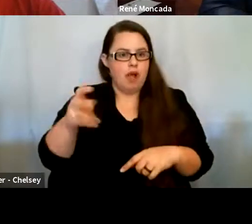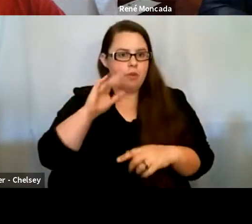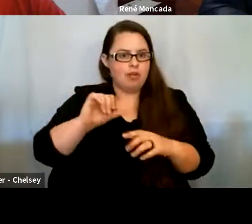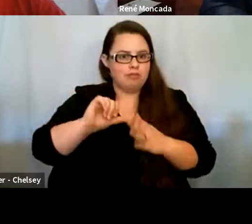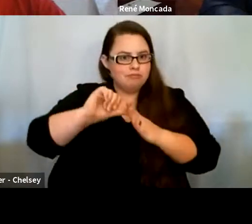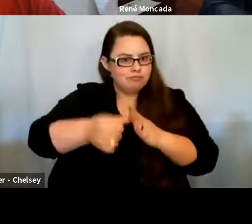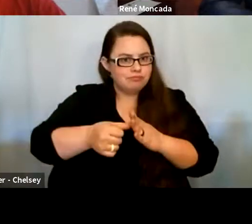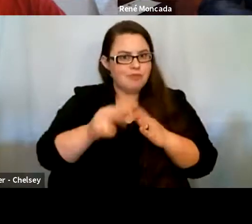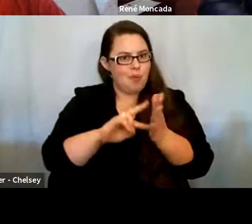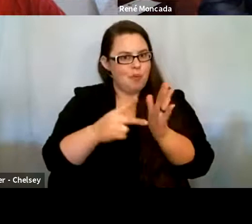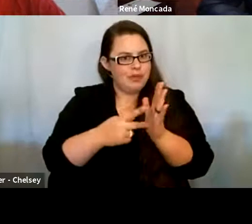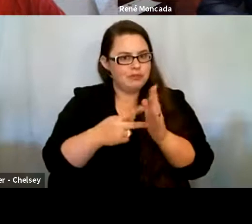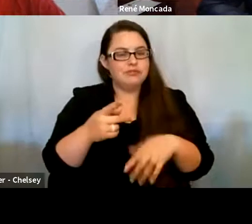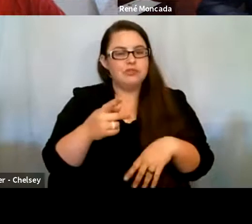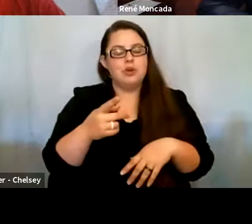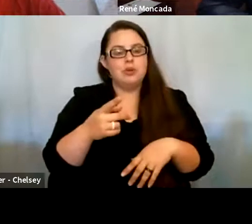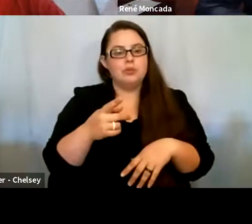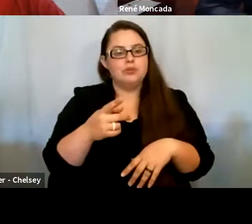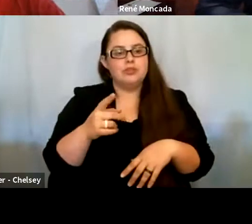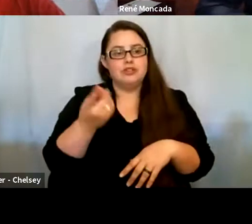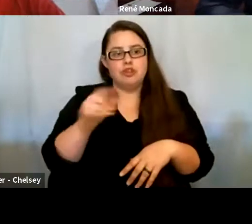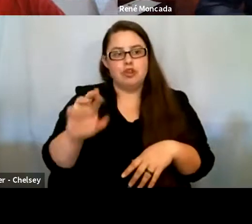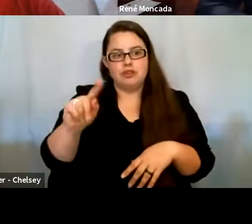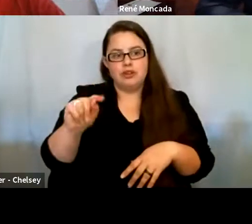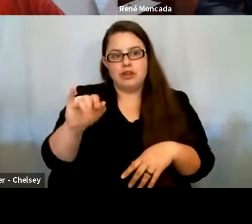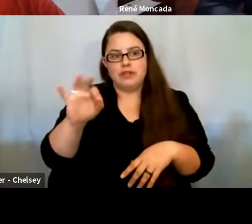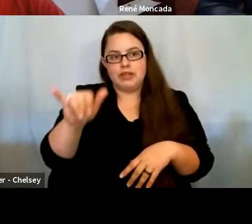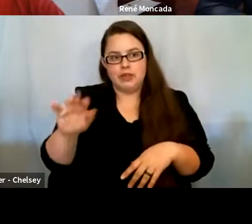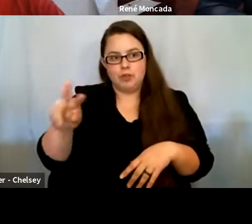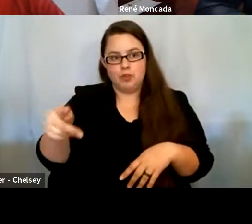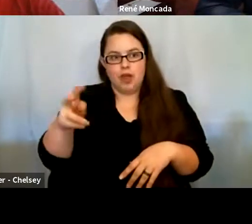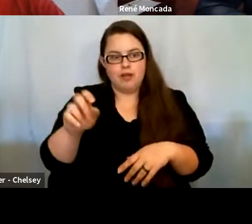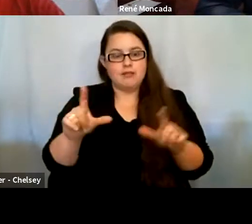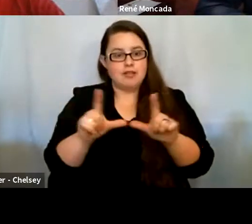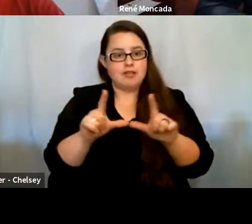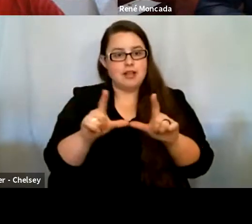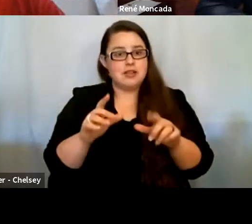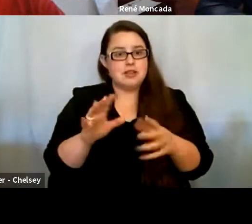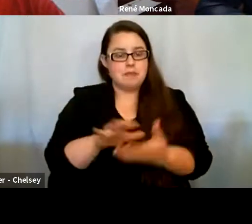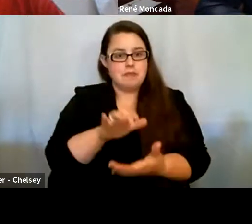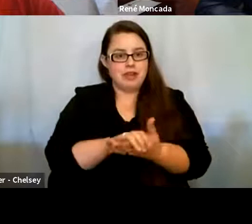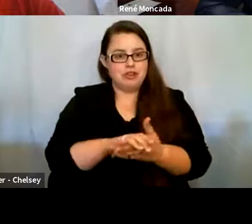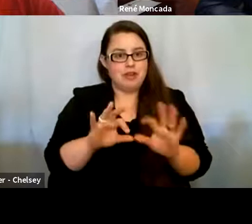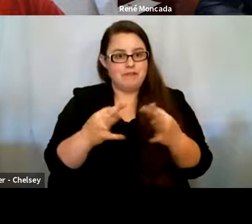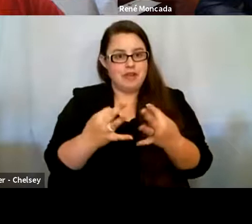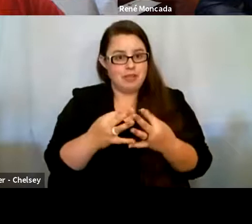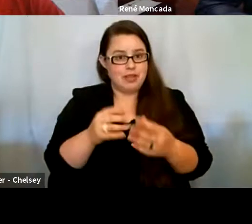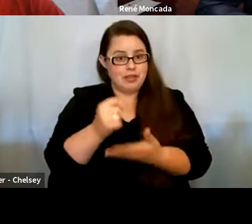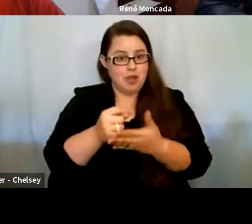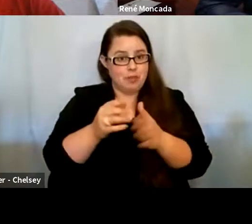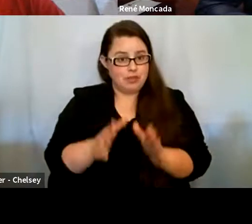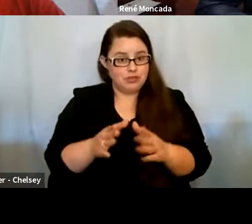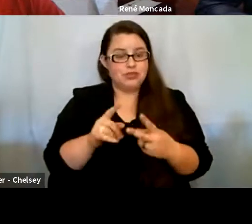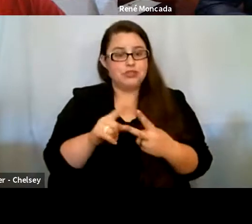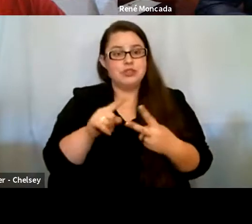what that truly means. Dr. Tiffany White is a licensed marriage and family therapist. She's a researcher